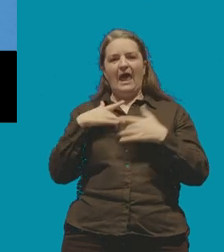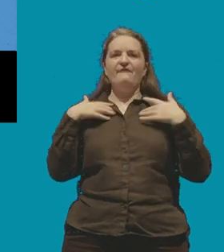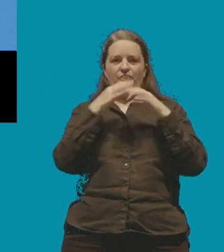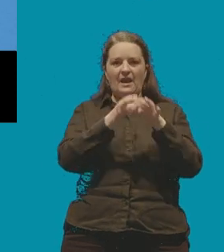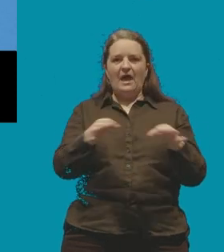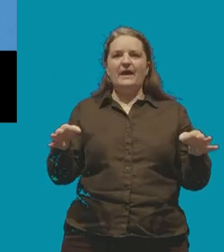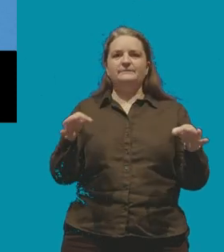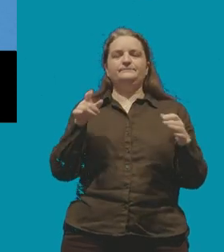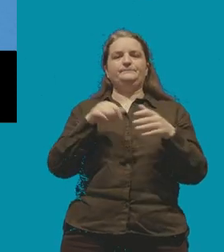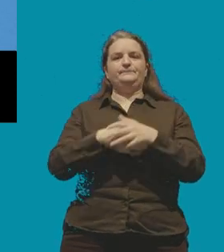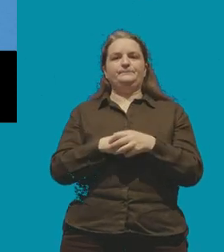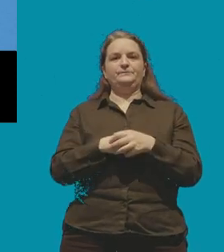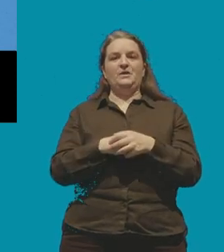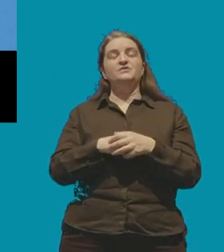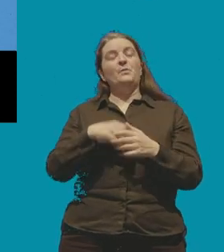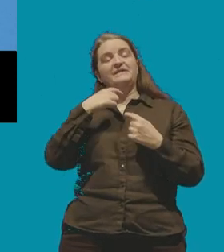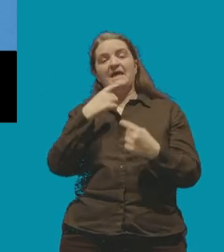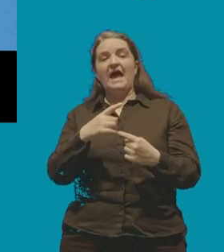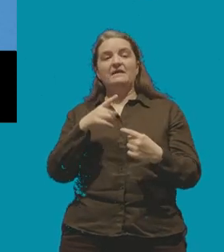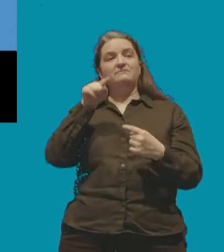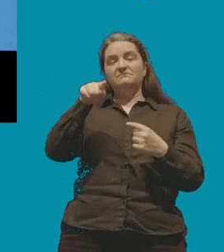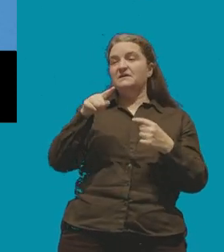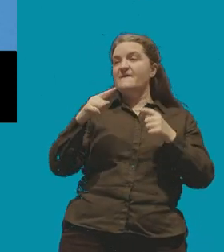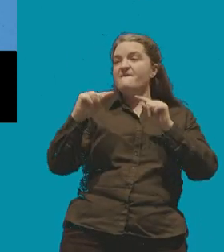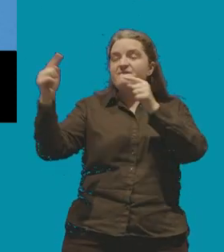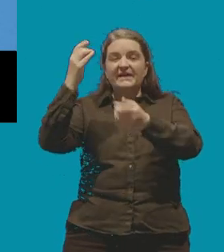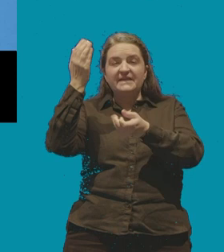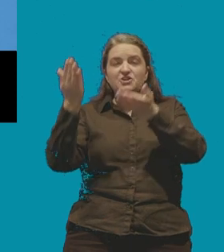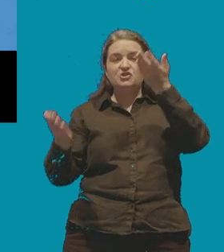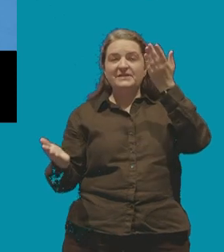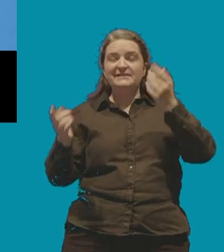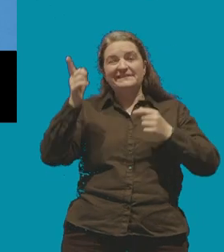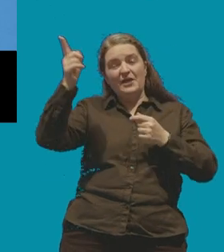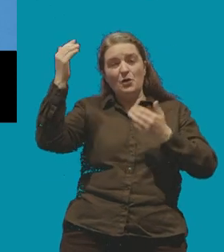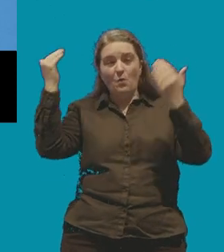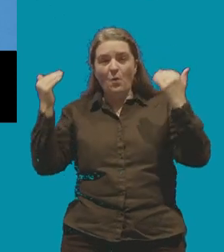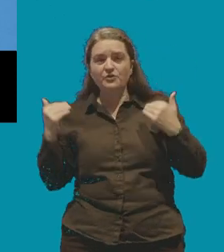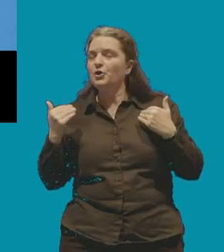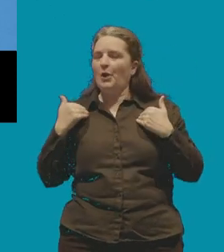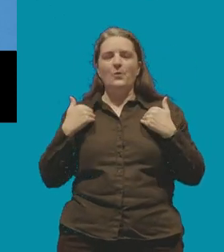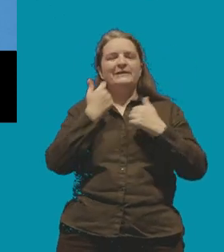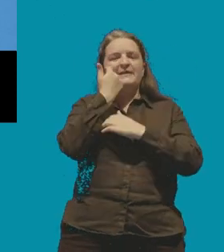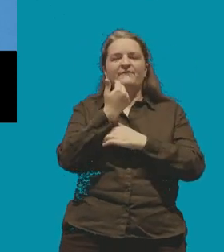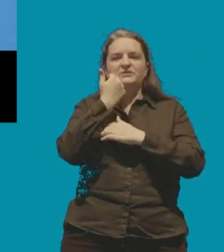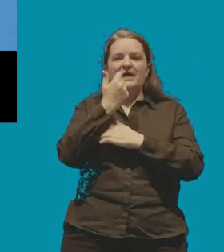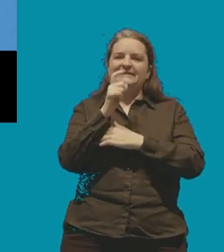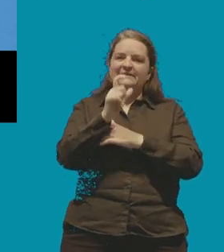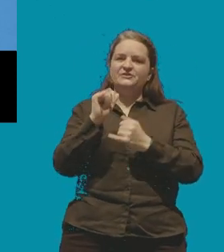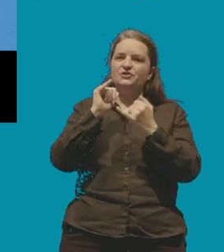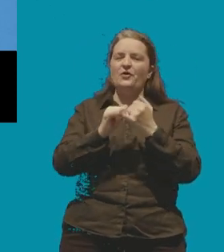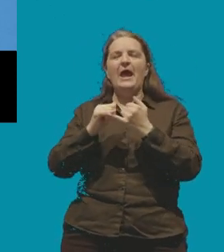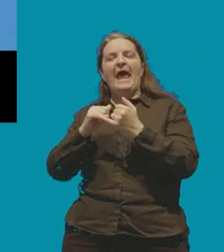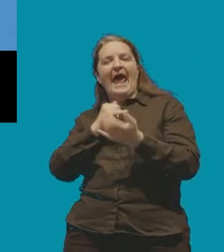don't just fight injustice in the courts they do it day in day out they are serious anti